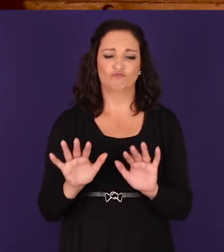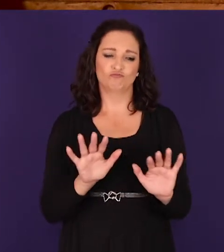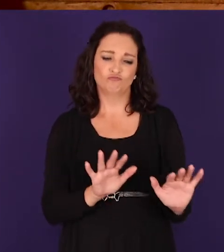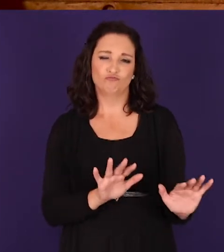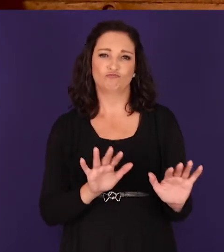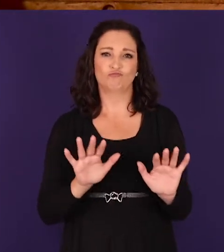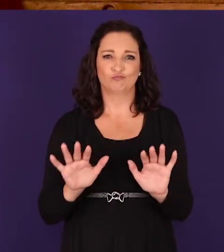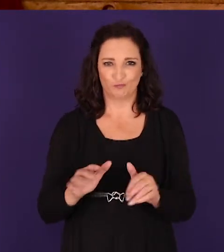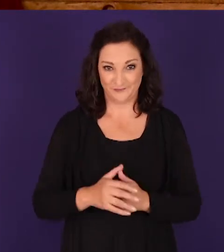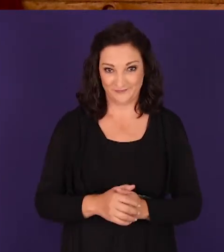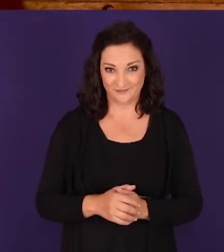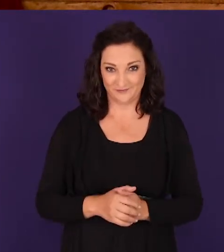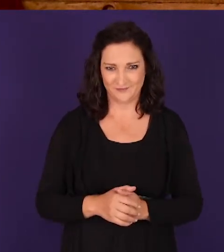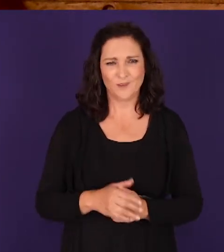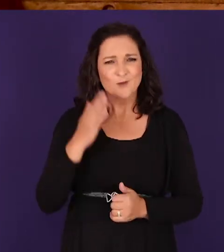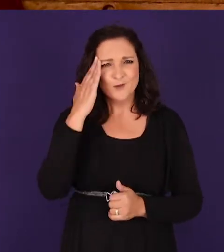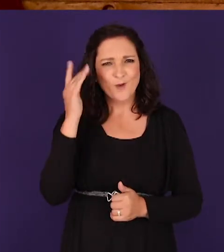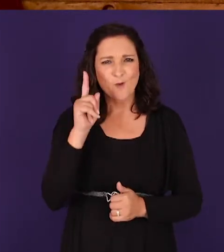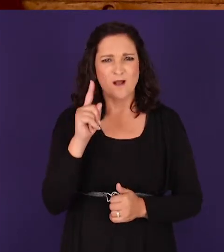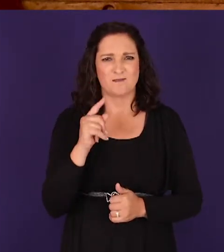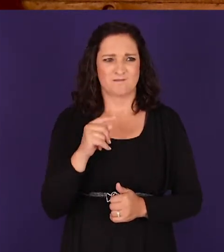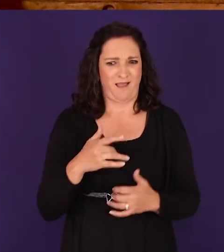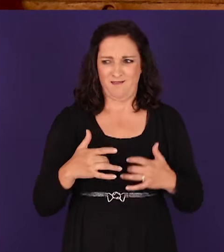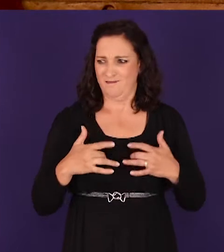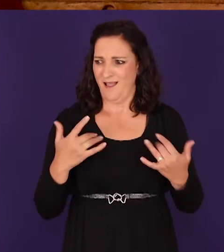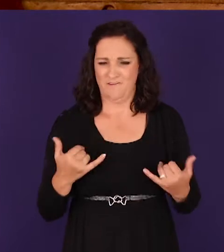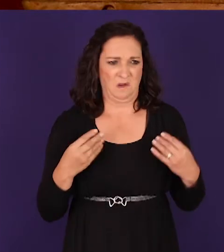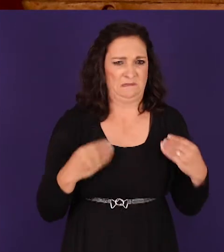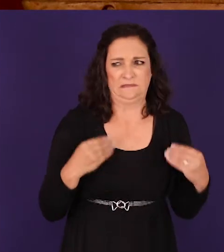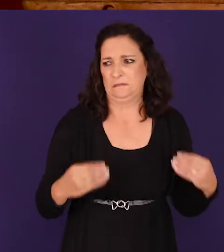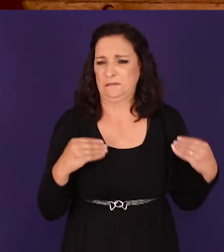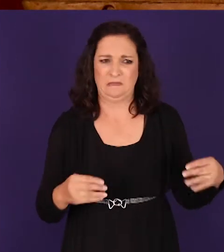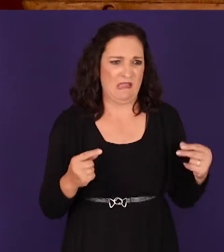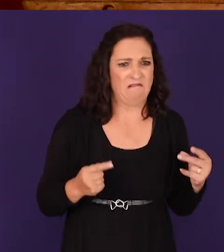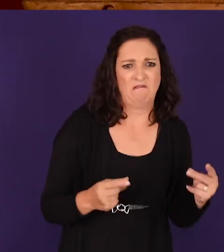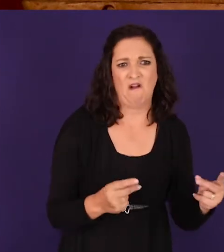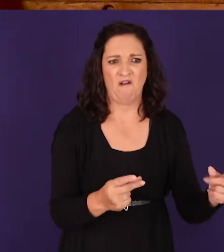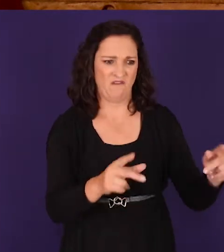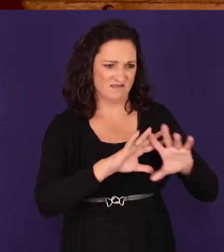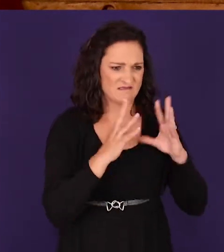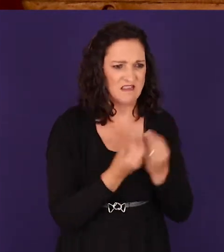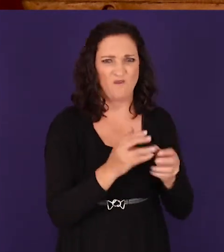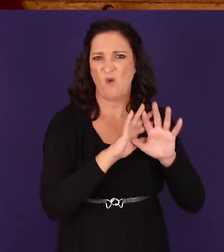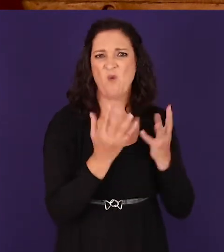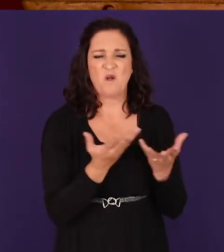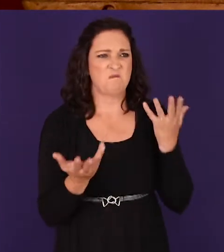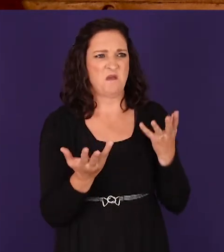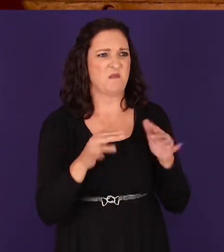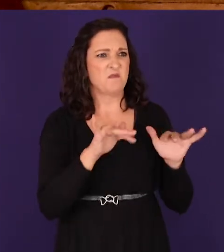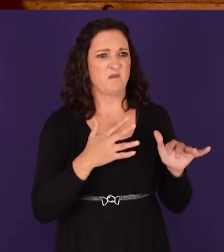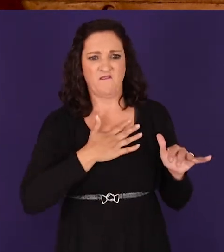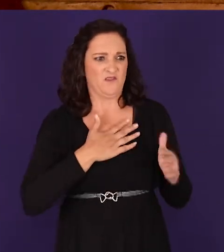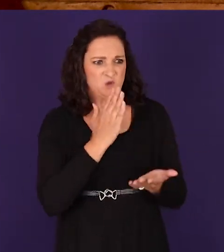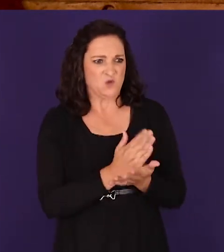you know there's such a hectic atmosphere all over the world at the moment people are so insecure